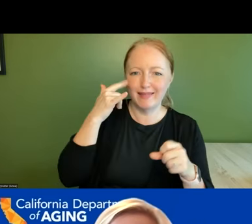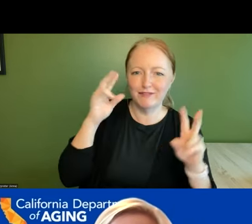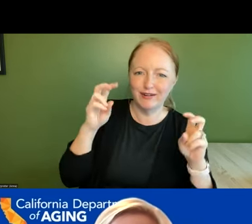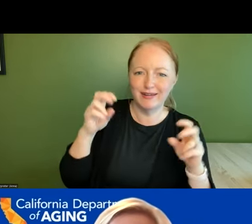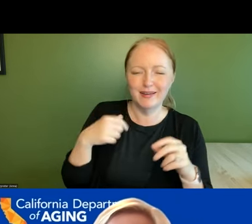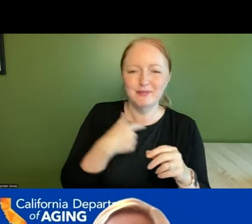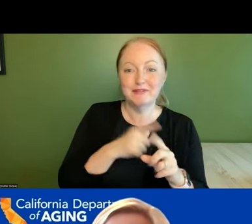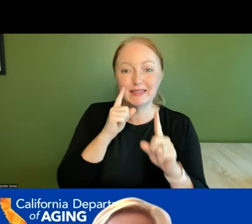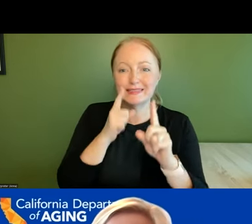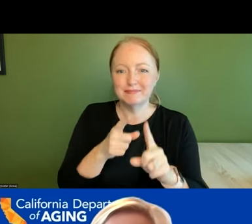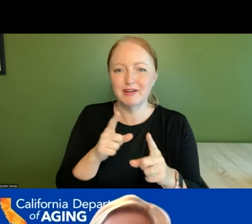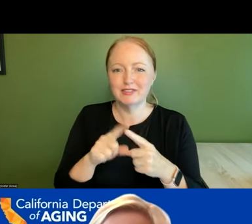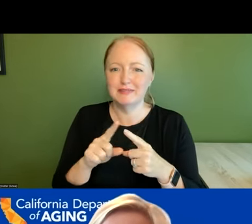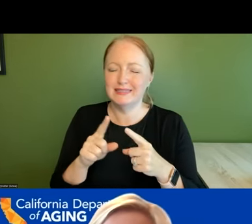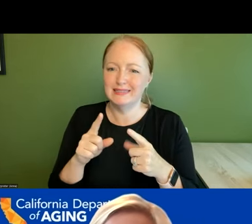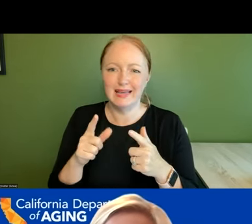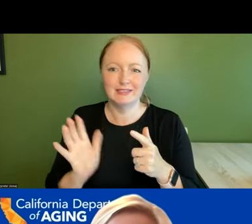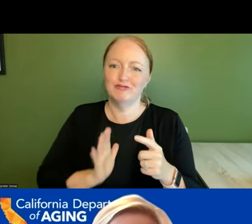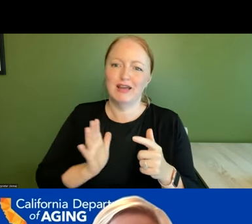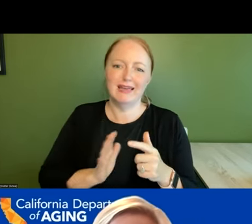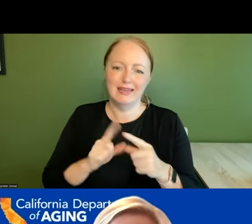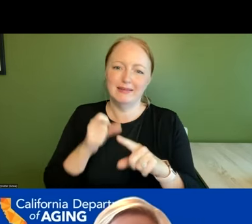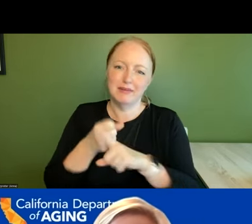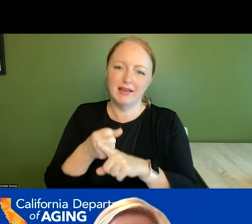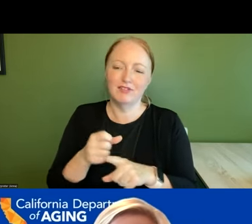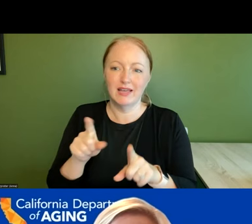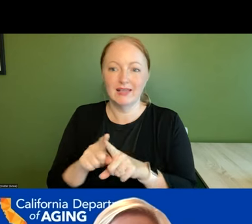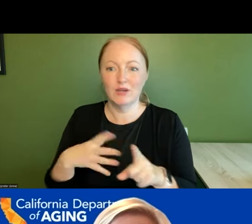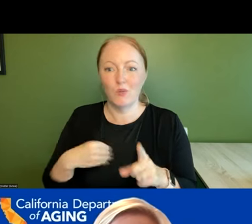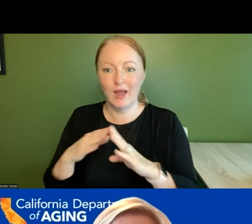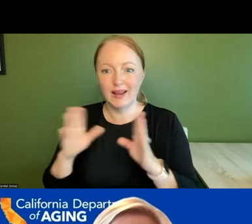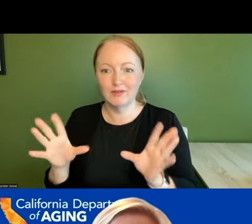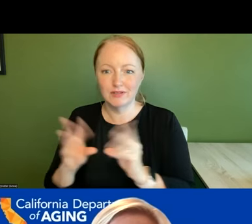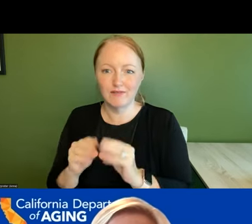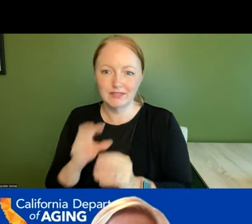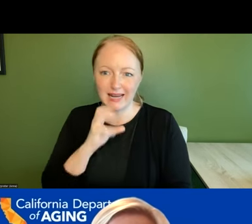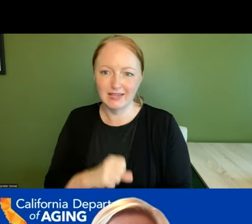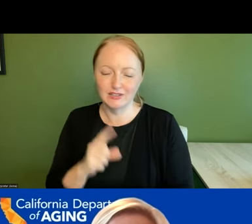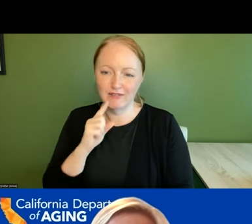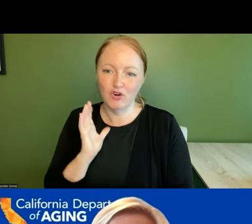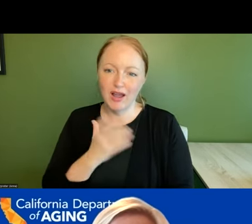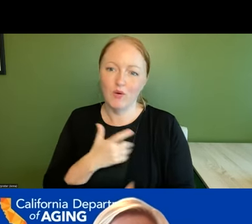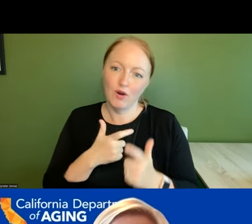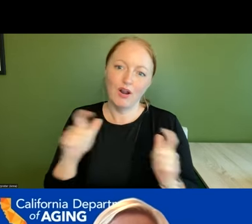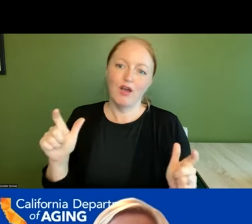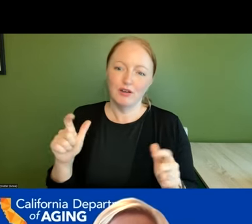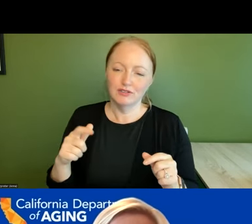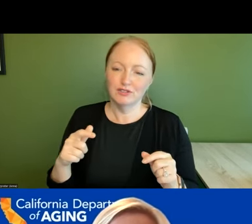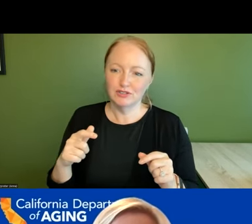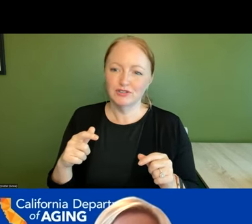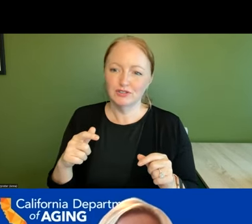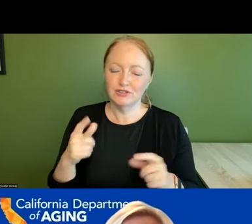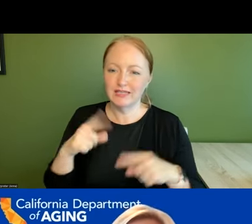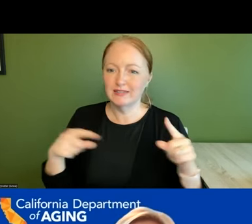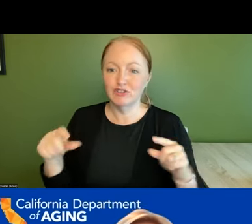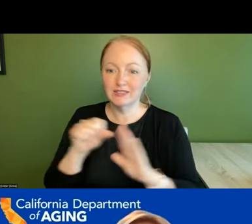really aspire to be as grand and impactful as a white house conference on aging for our large um large and